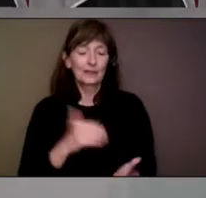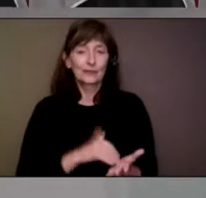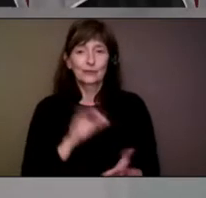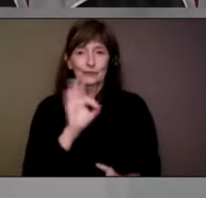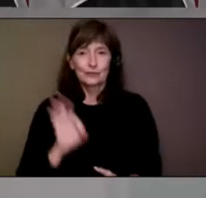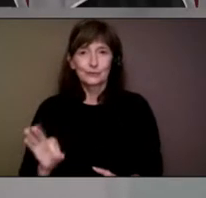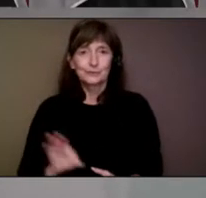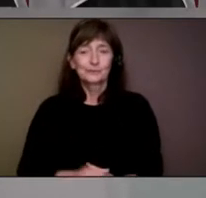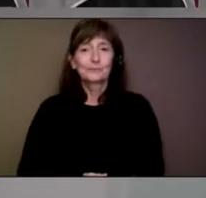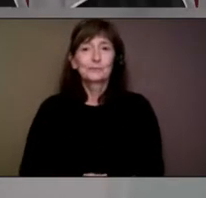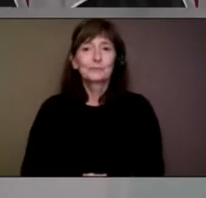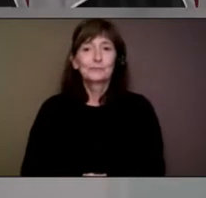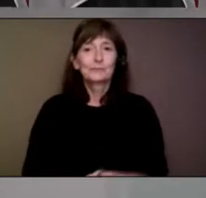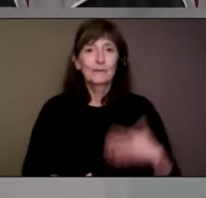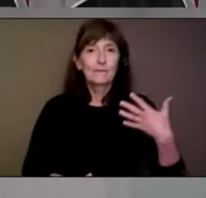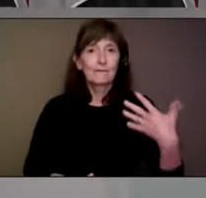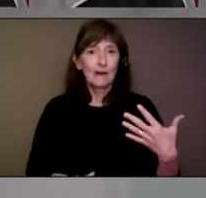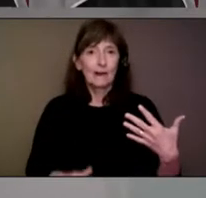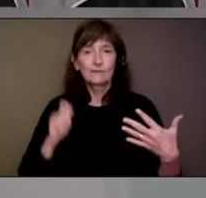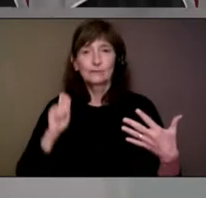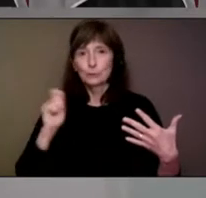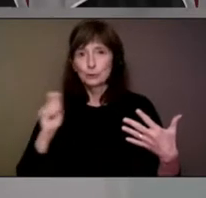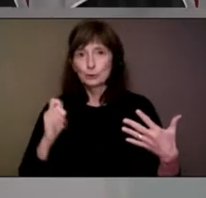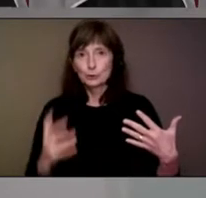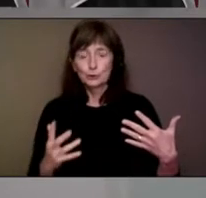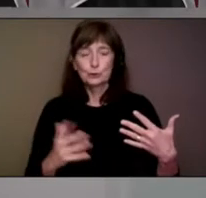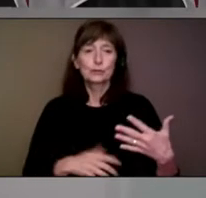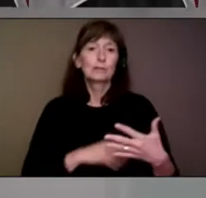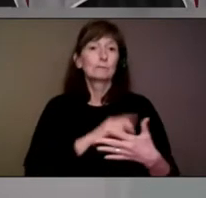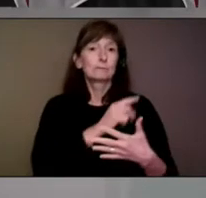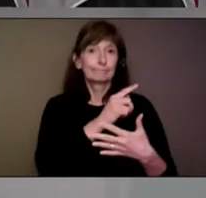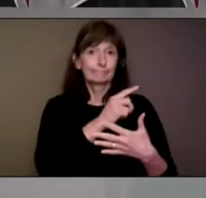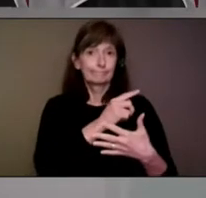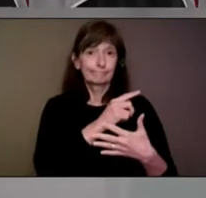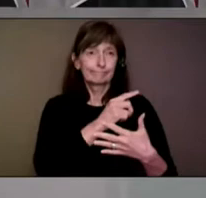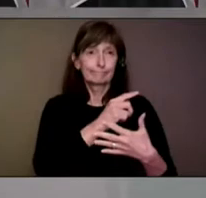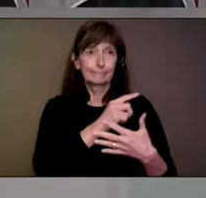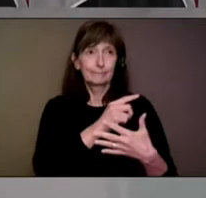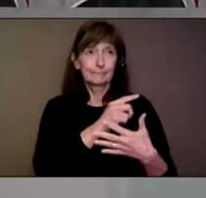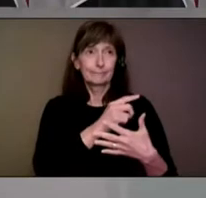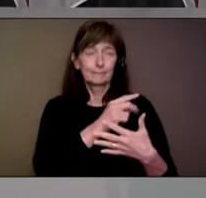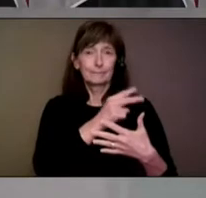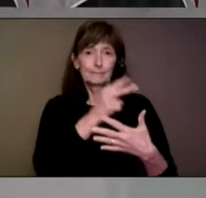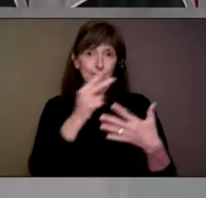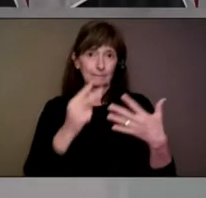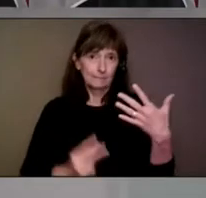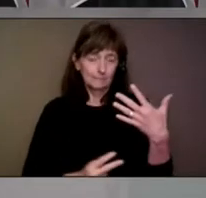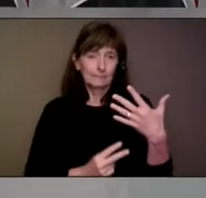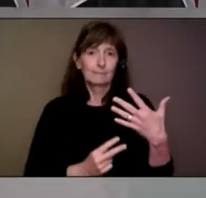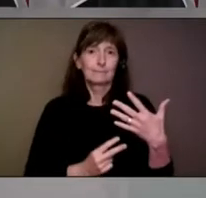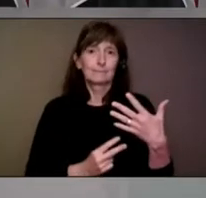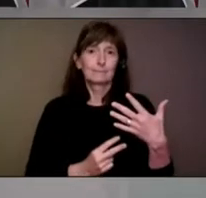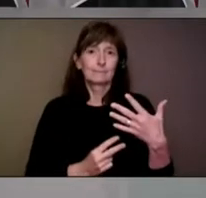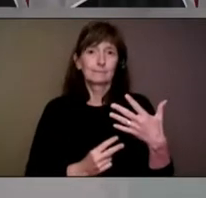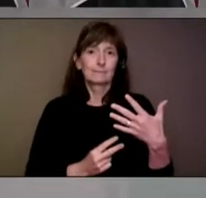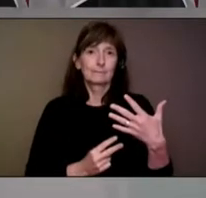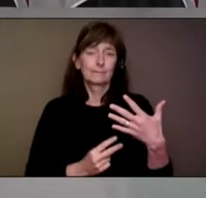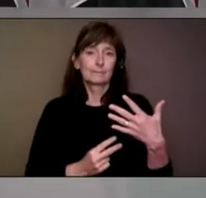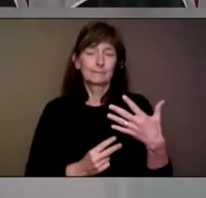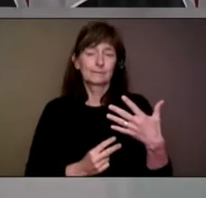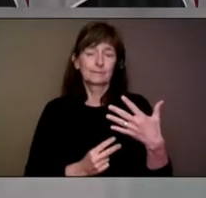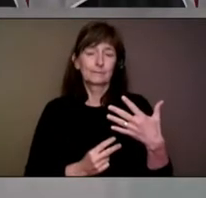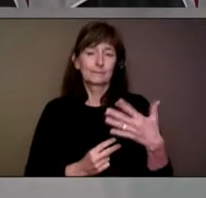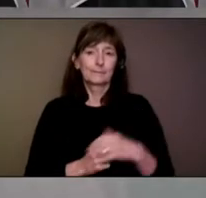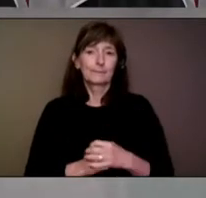We have five media registered for today's call. The first round of the question and answer session will give each reporter the opportunity to ask one question and one follow-up.